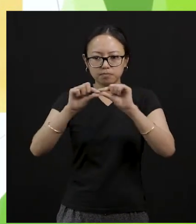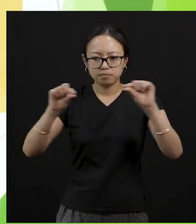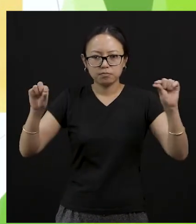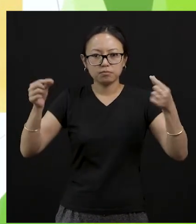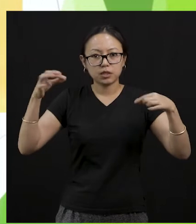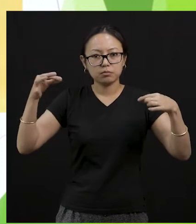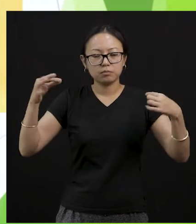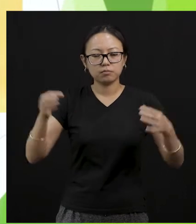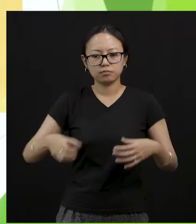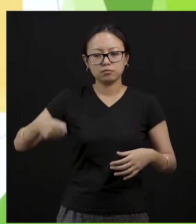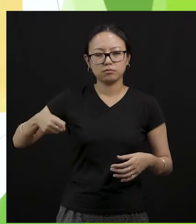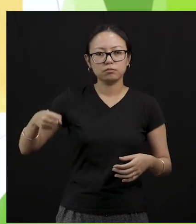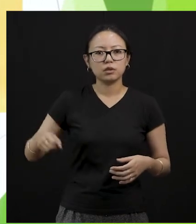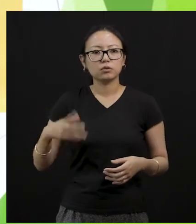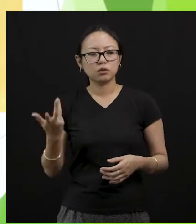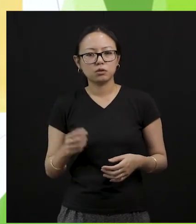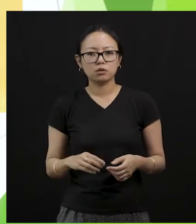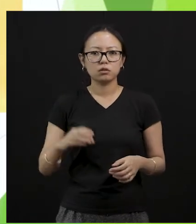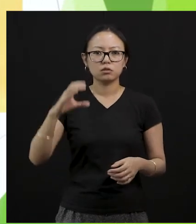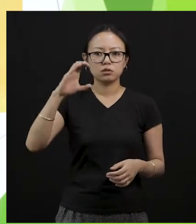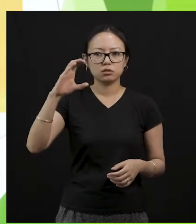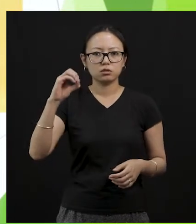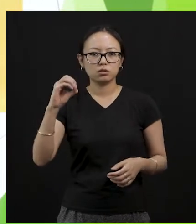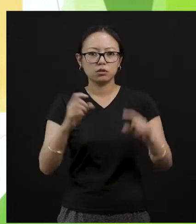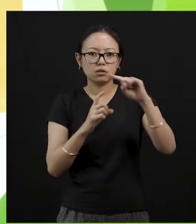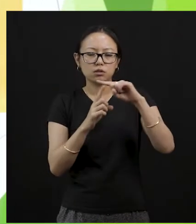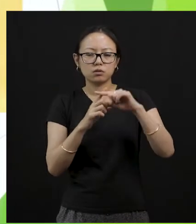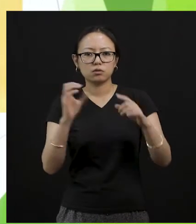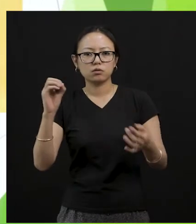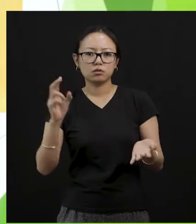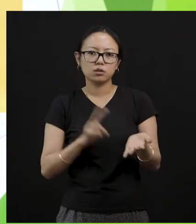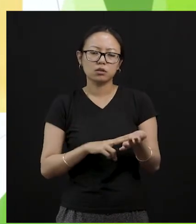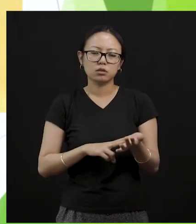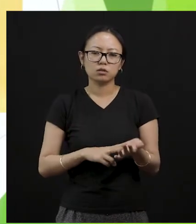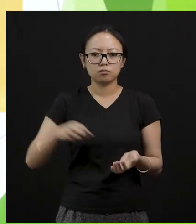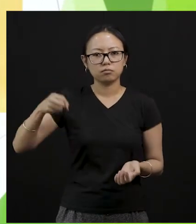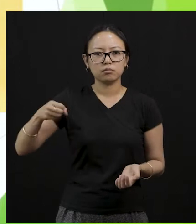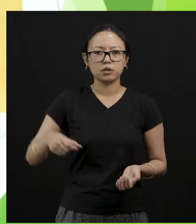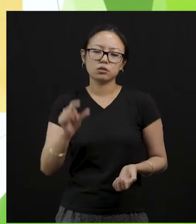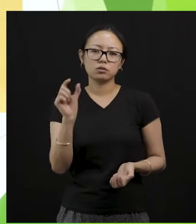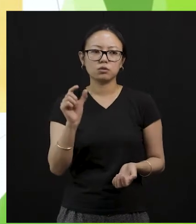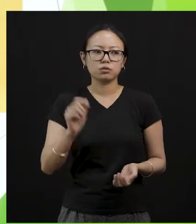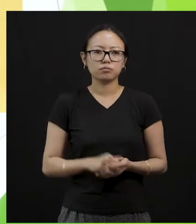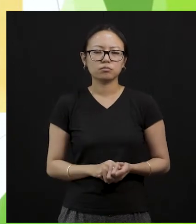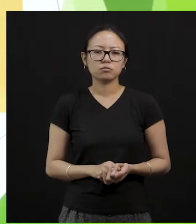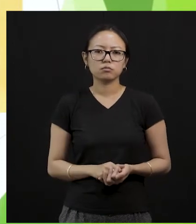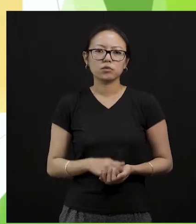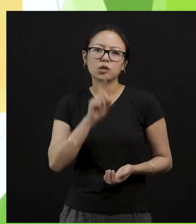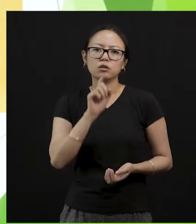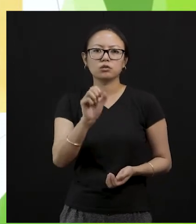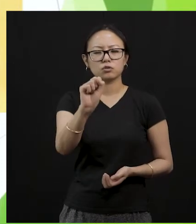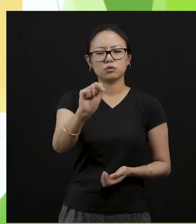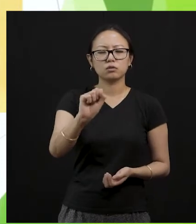you know and then you can go and buy the vegetables and put the vegetables in the basket and come back home and that is how you will not